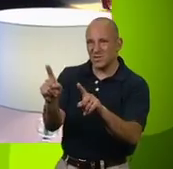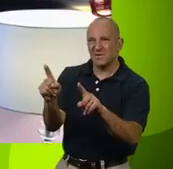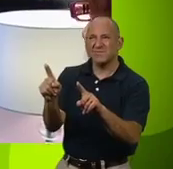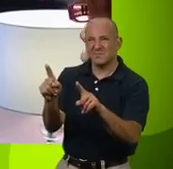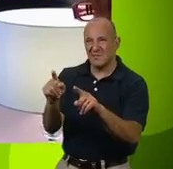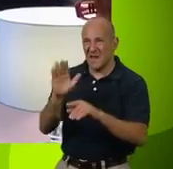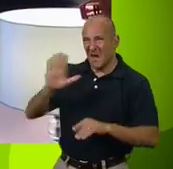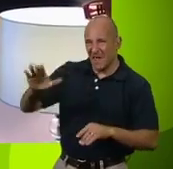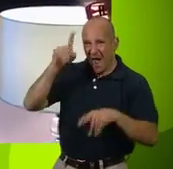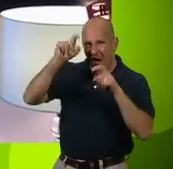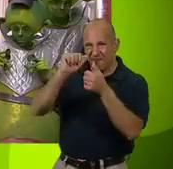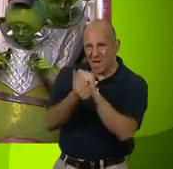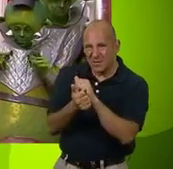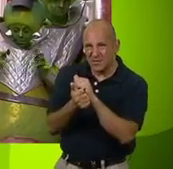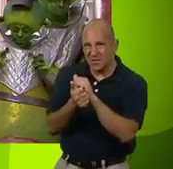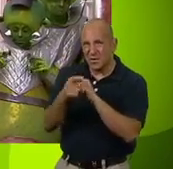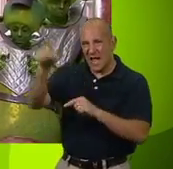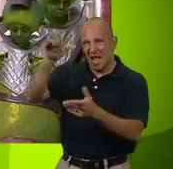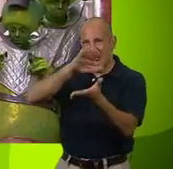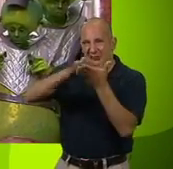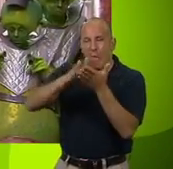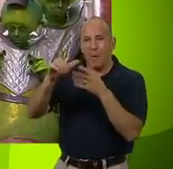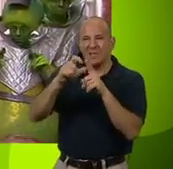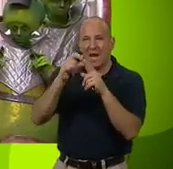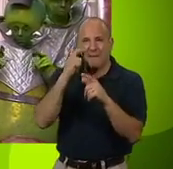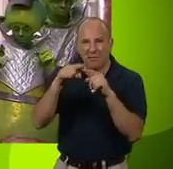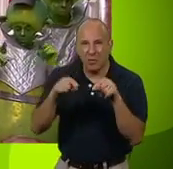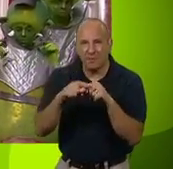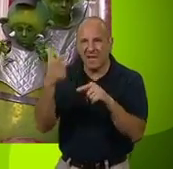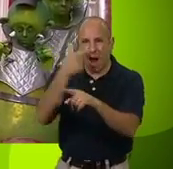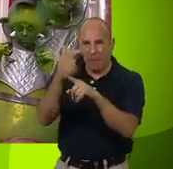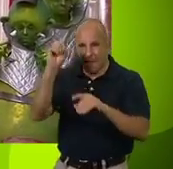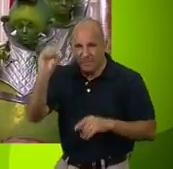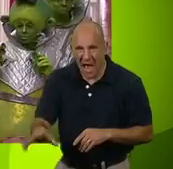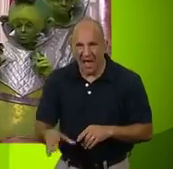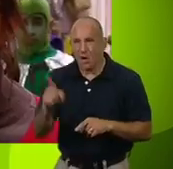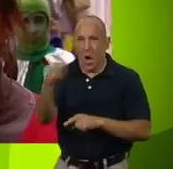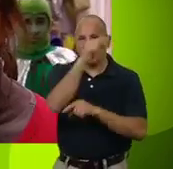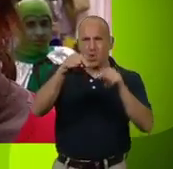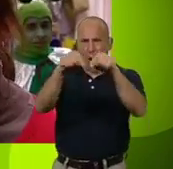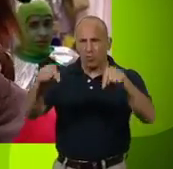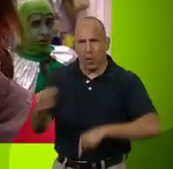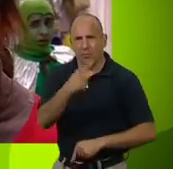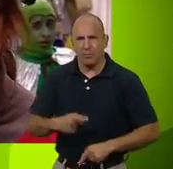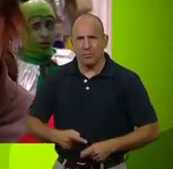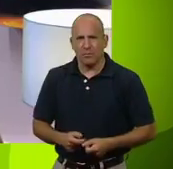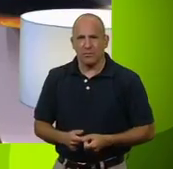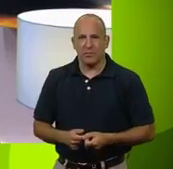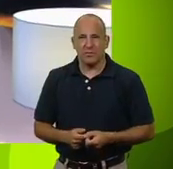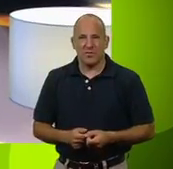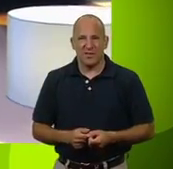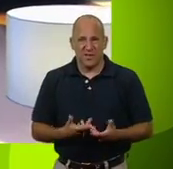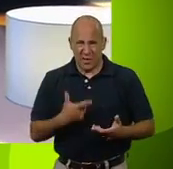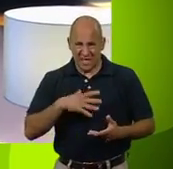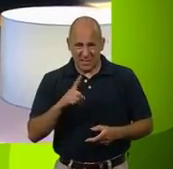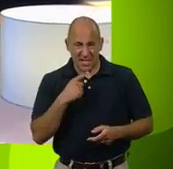it. So leave our two alien friends alone, go and clean up the mess in Danny's bedroom, put her camcorder back and then go to your room! All you